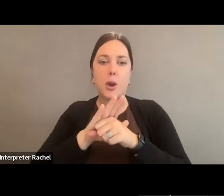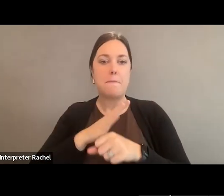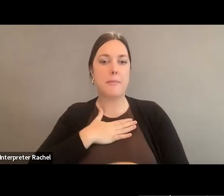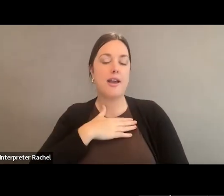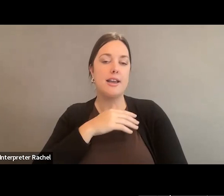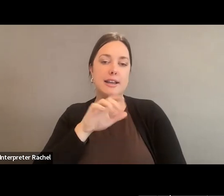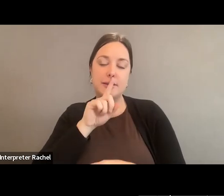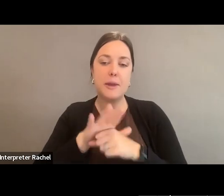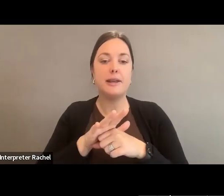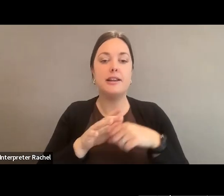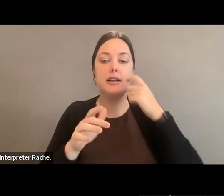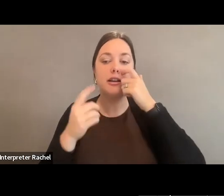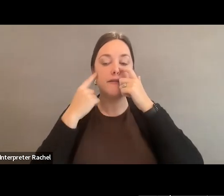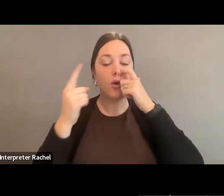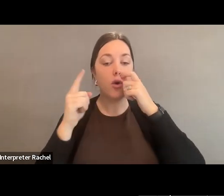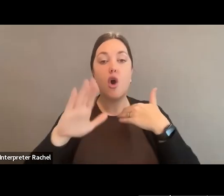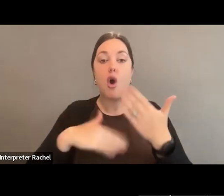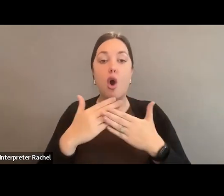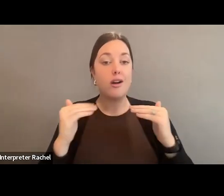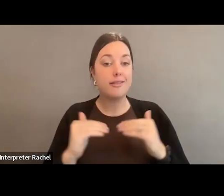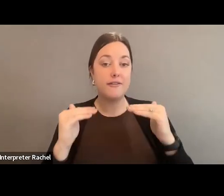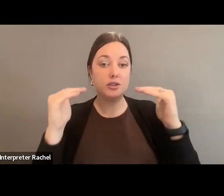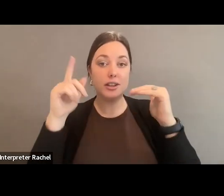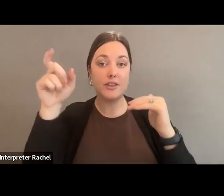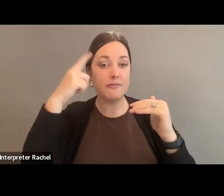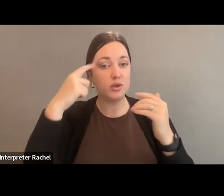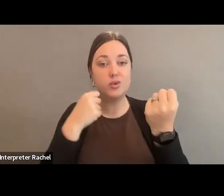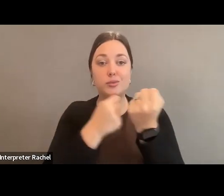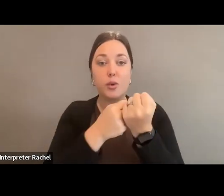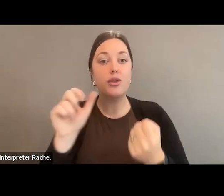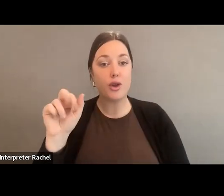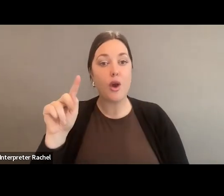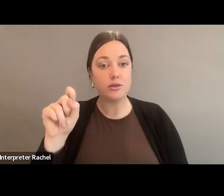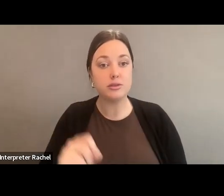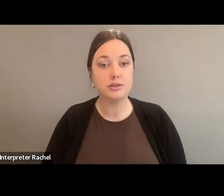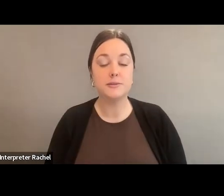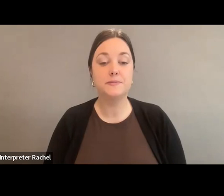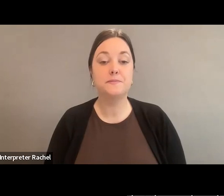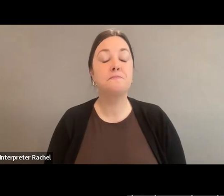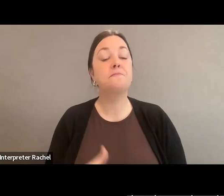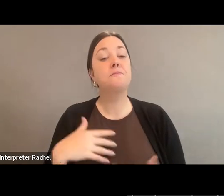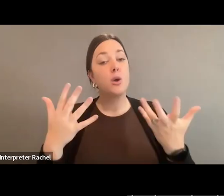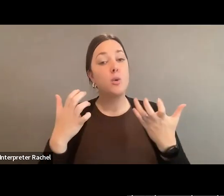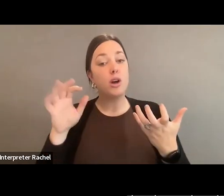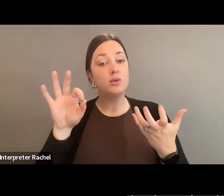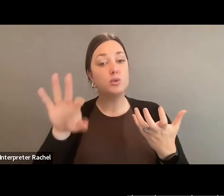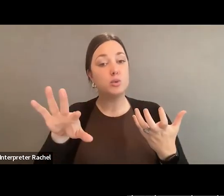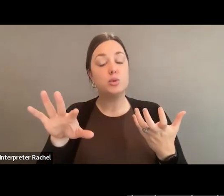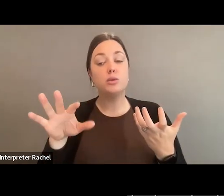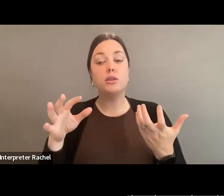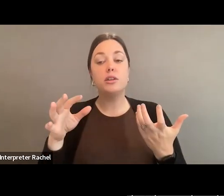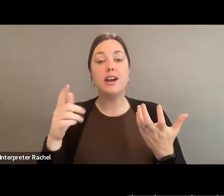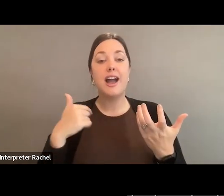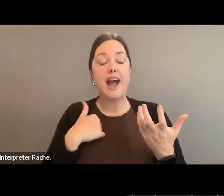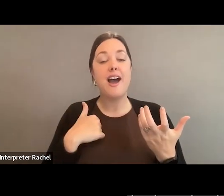resources at all levels of government to support the arts. I want to note that the reach and